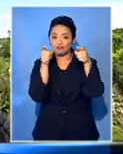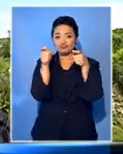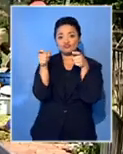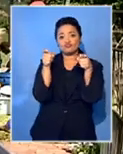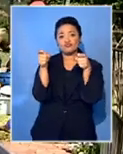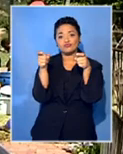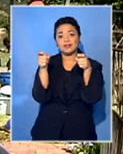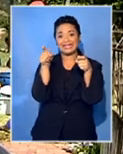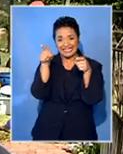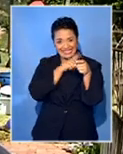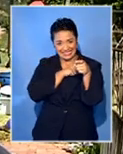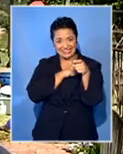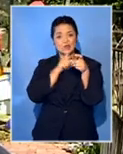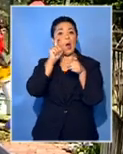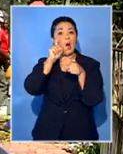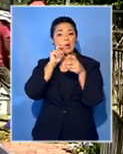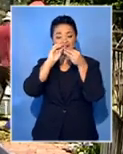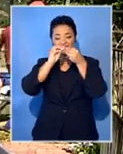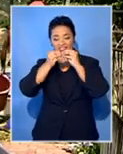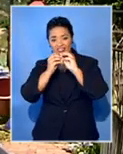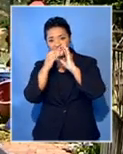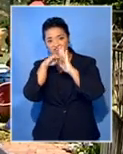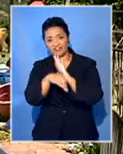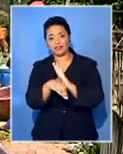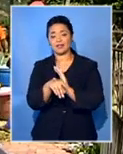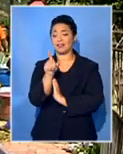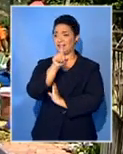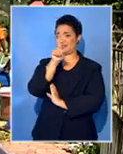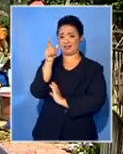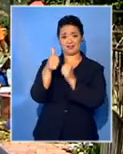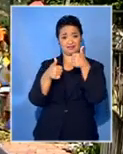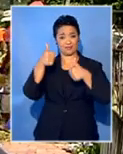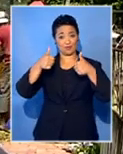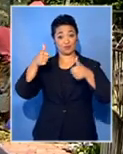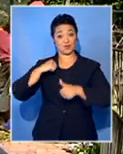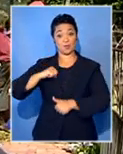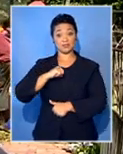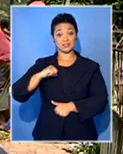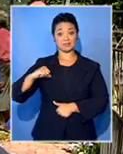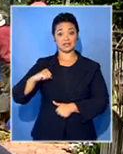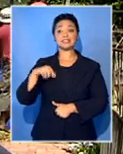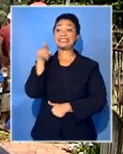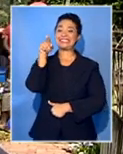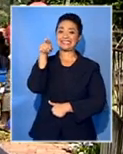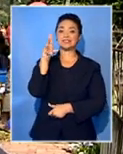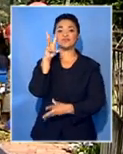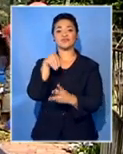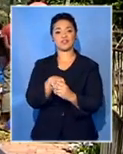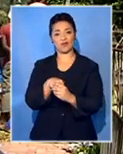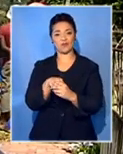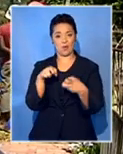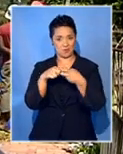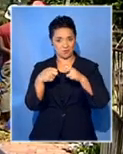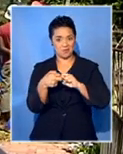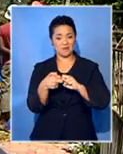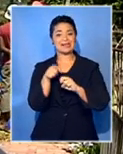rotate and make money. They have a deal with employees of Madibeng inside who are working under the